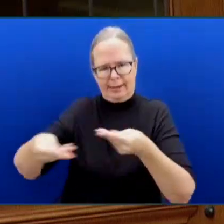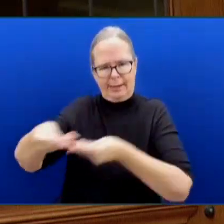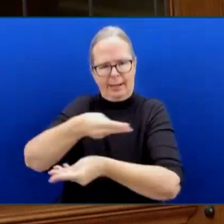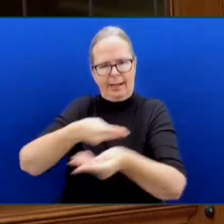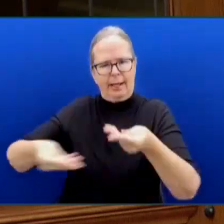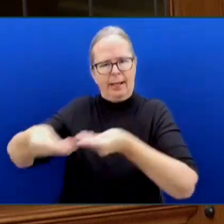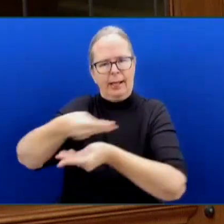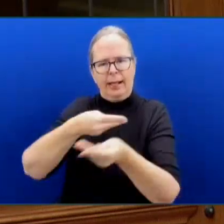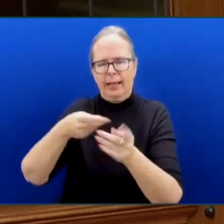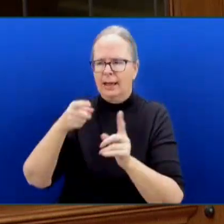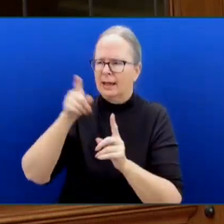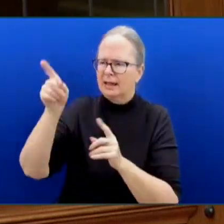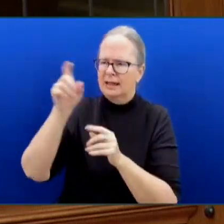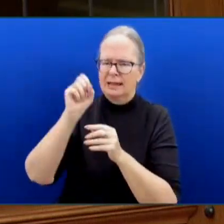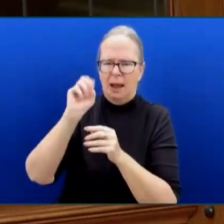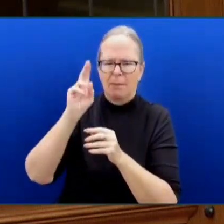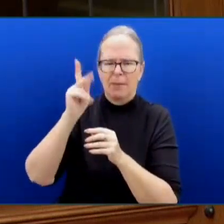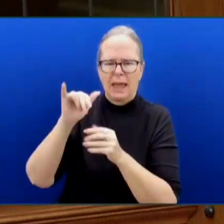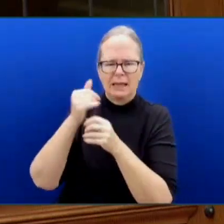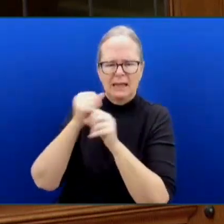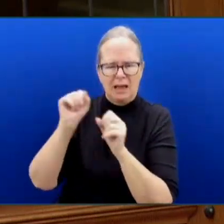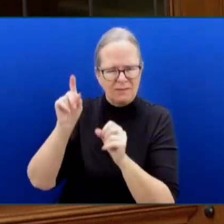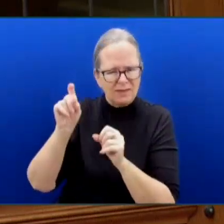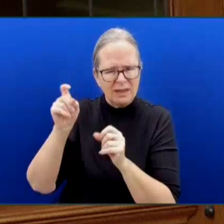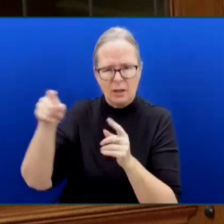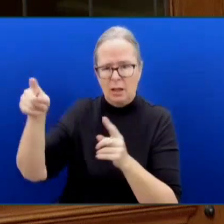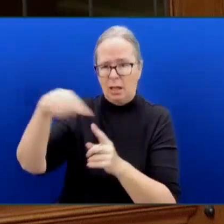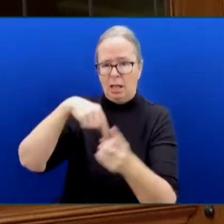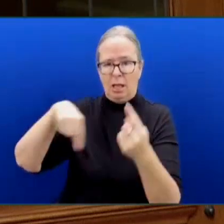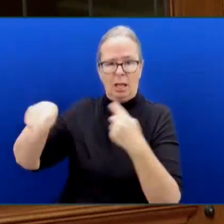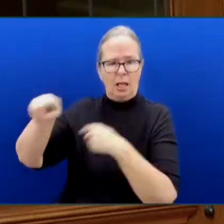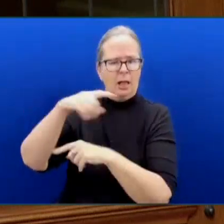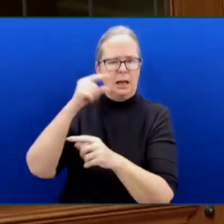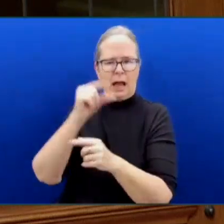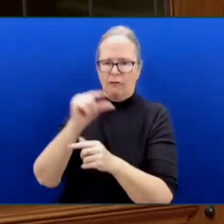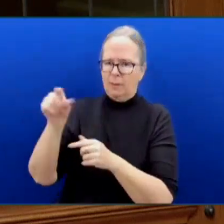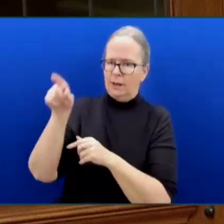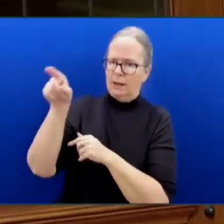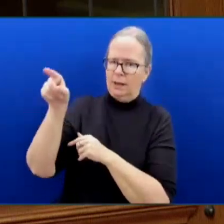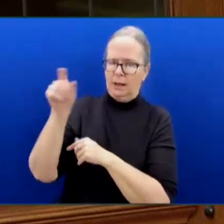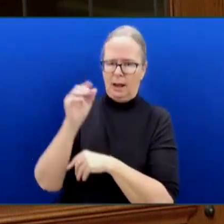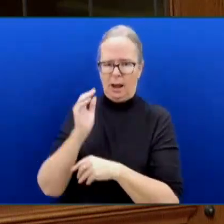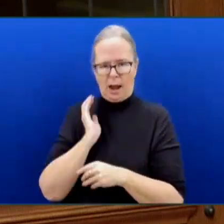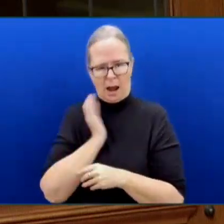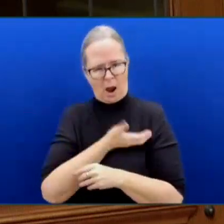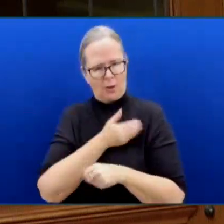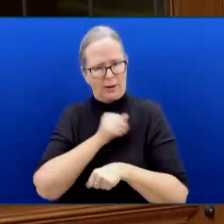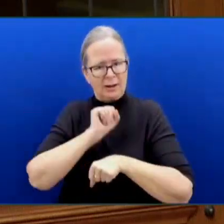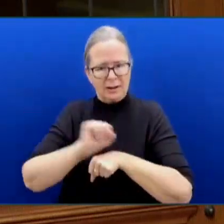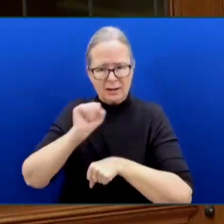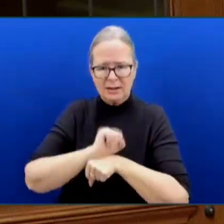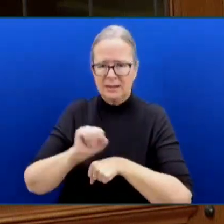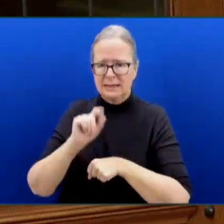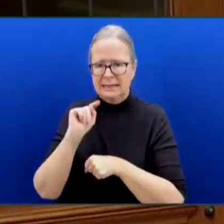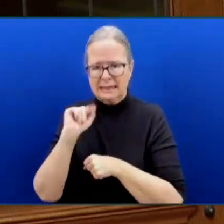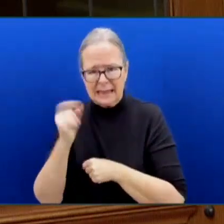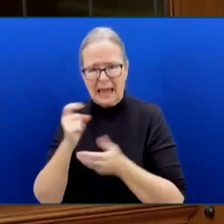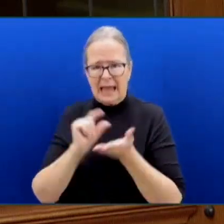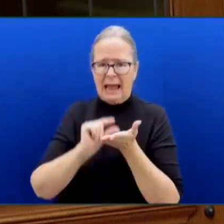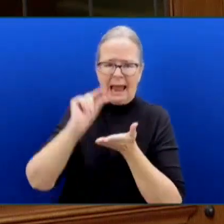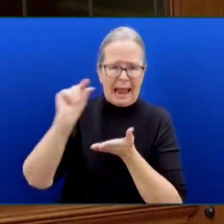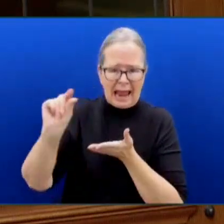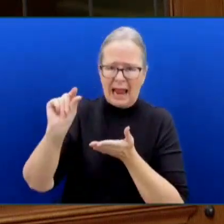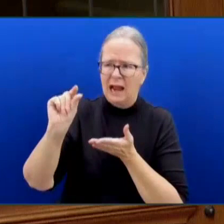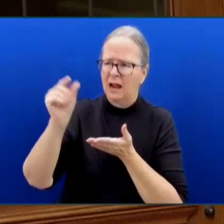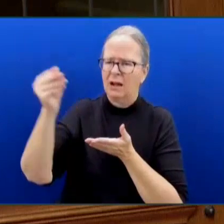-working B.C. taxpayers. My question, Mr. Speaker, to the Premier, how many more parents like Greg